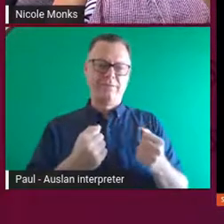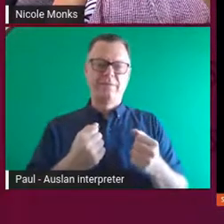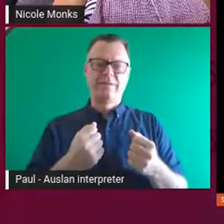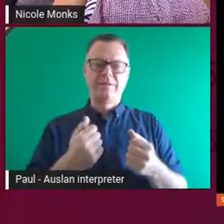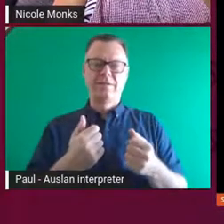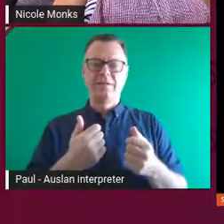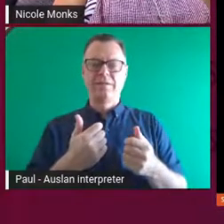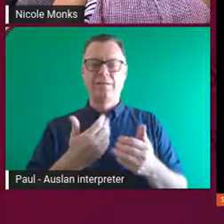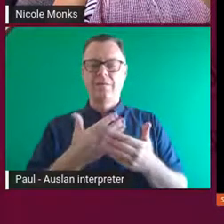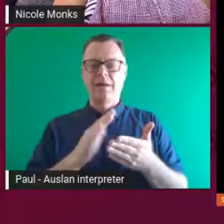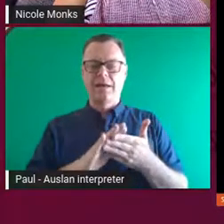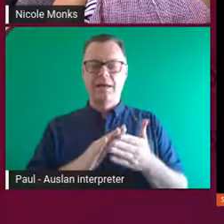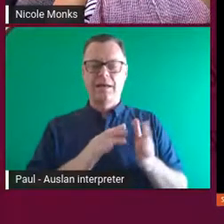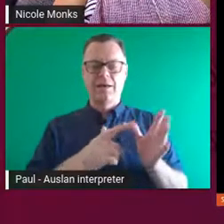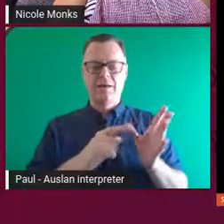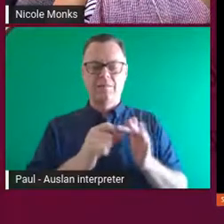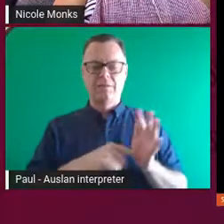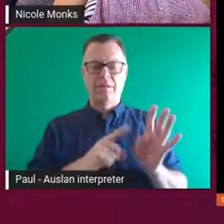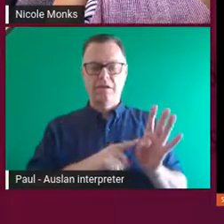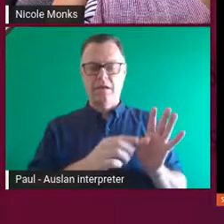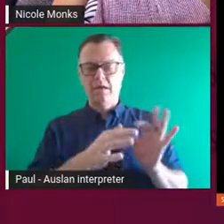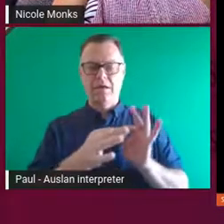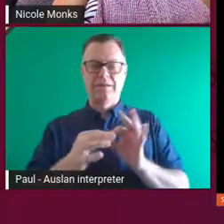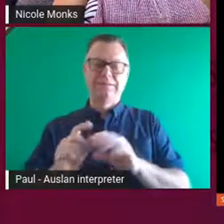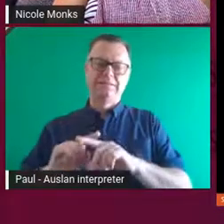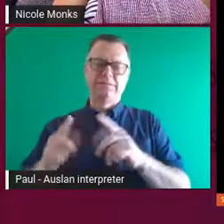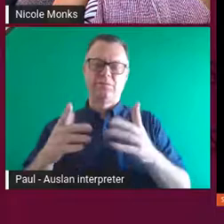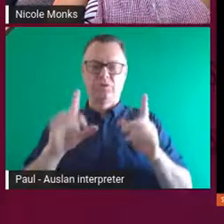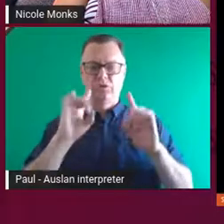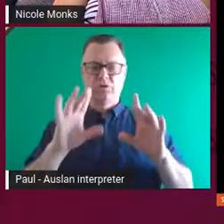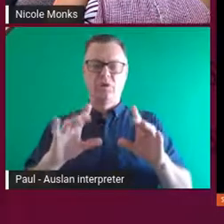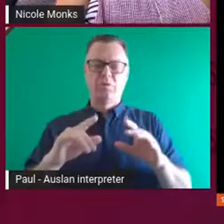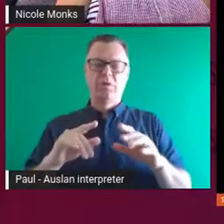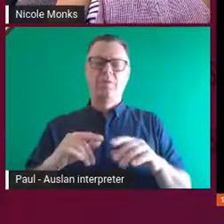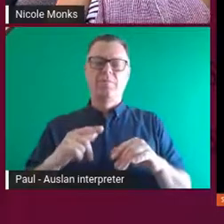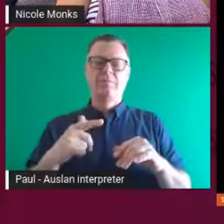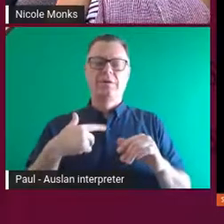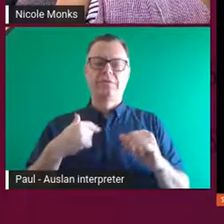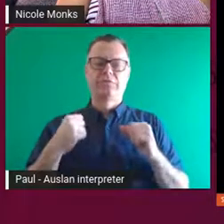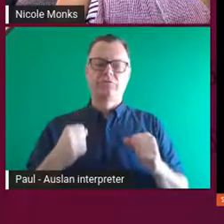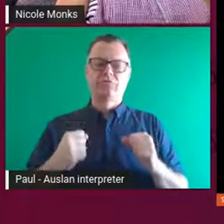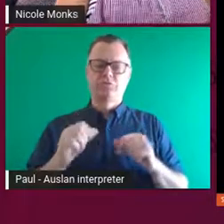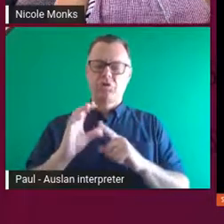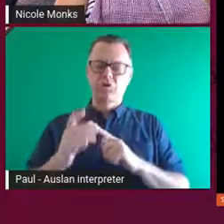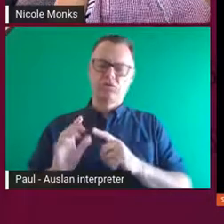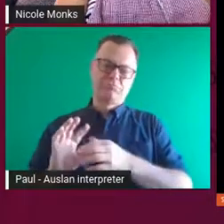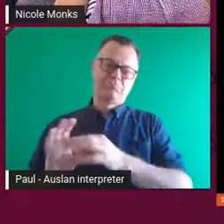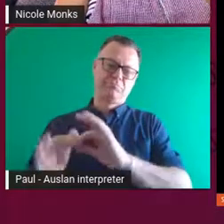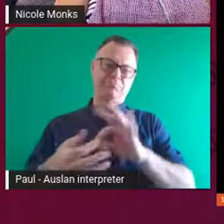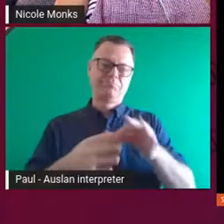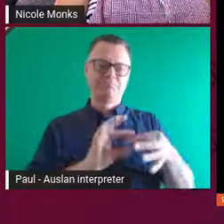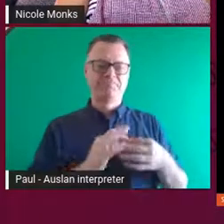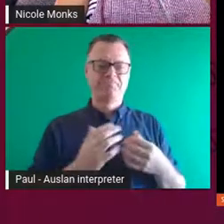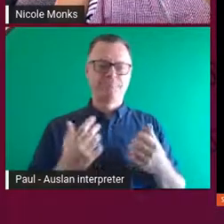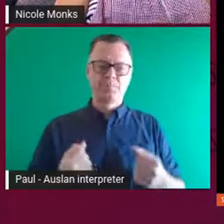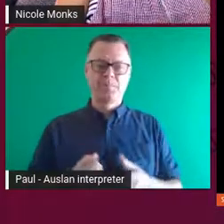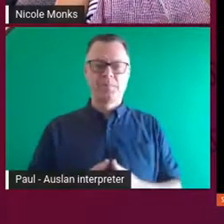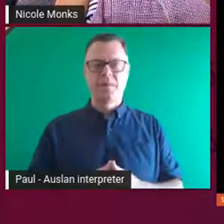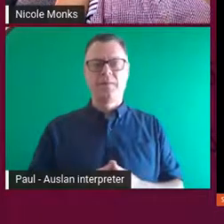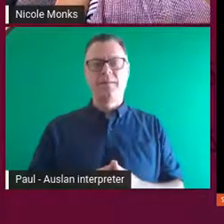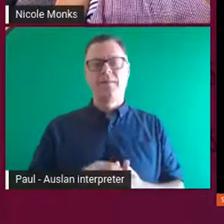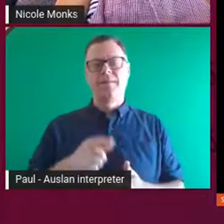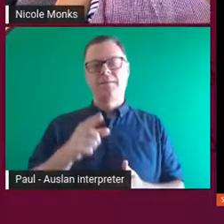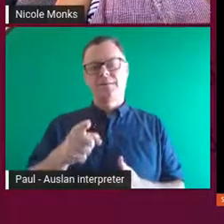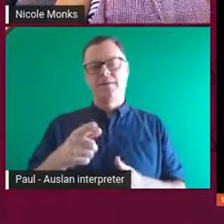can be different, but we still have those really strong links that can bind us together. So the work was really quite